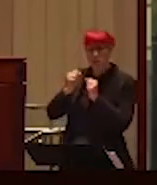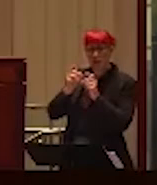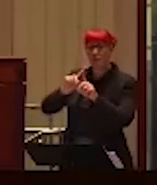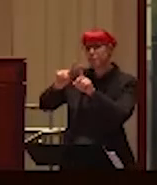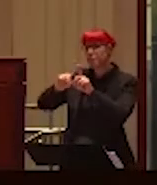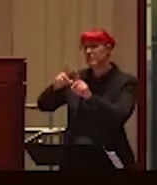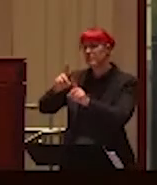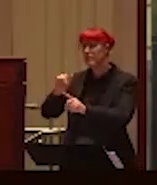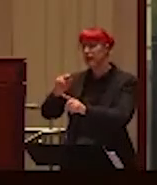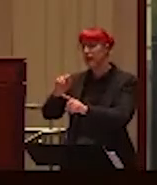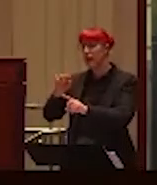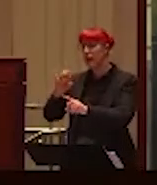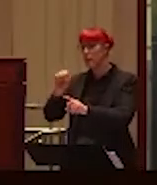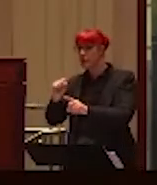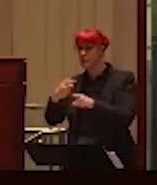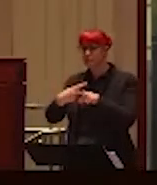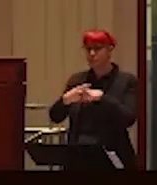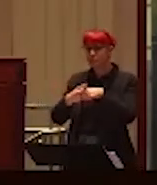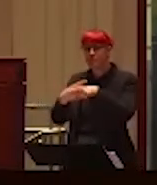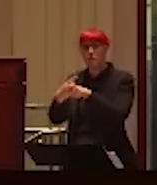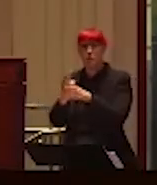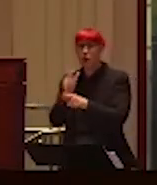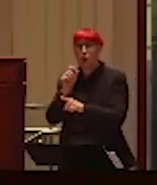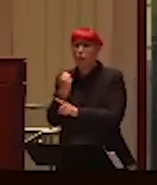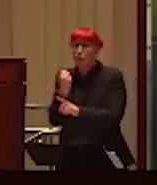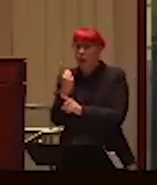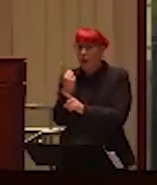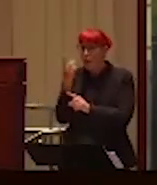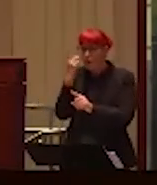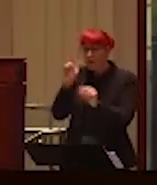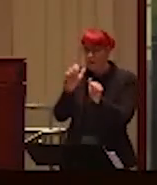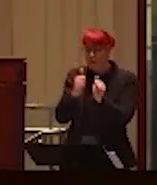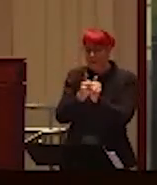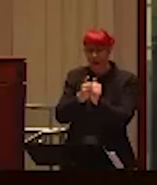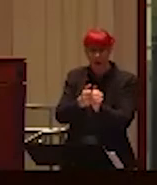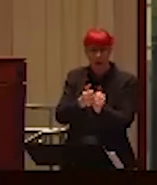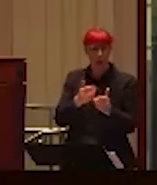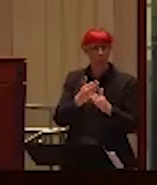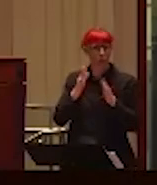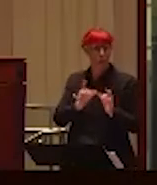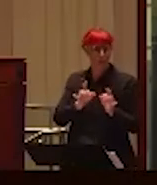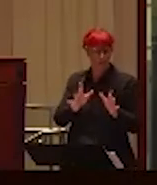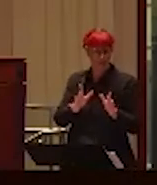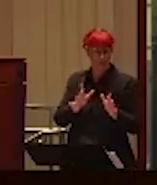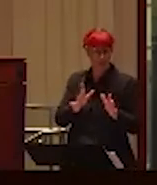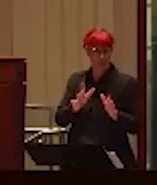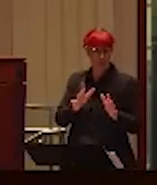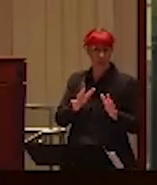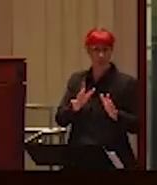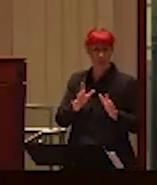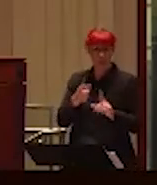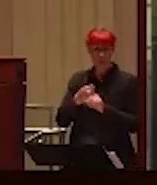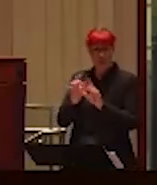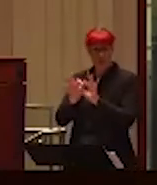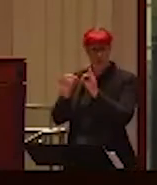the only explanatory factors for partner violence. Maybe we can look at some other pieces. And from the family violence perspective, there's more